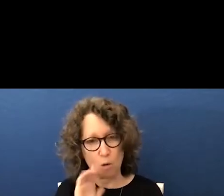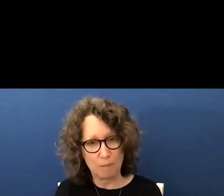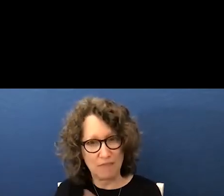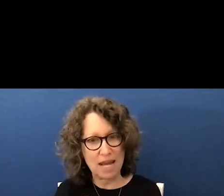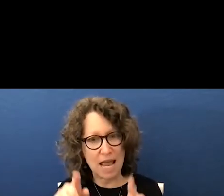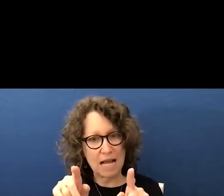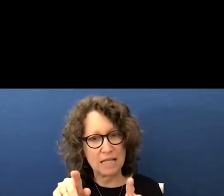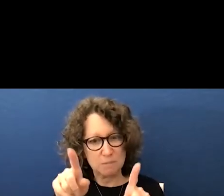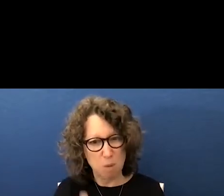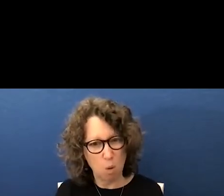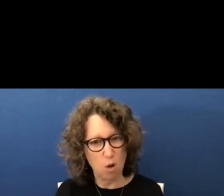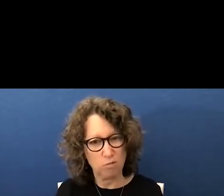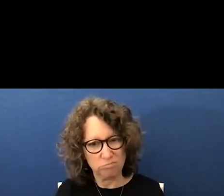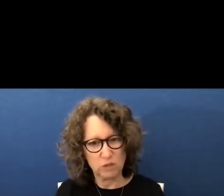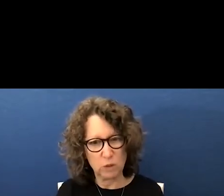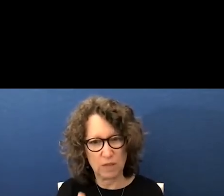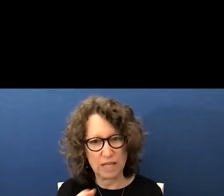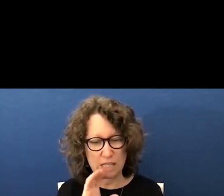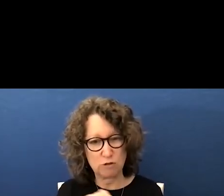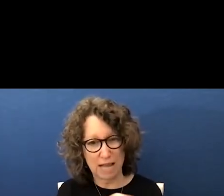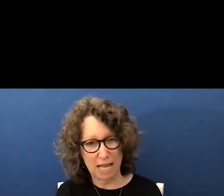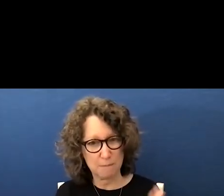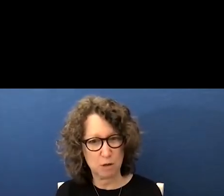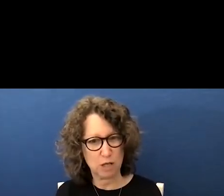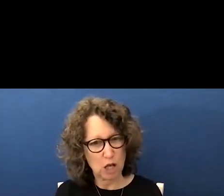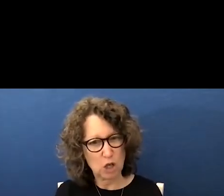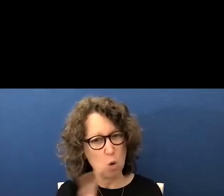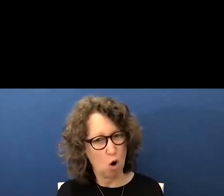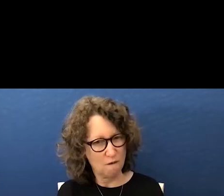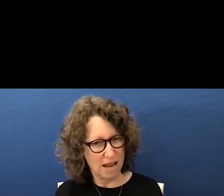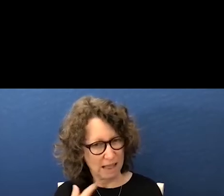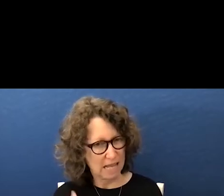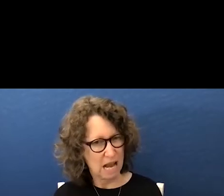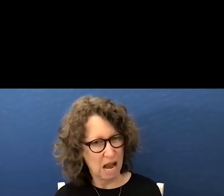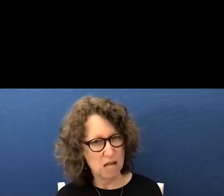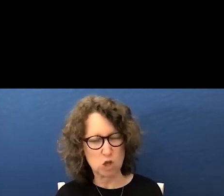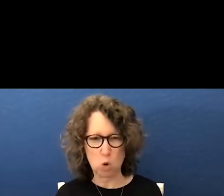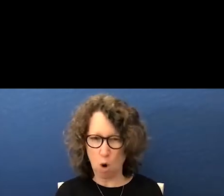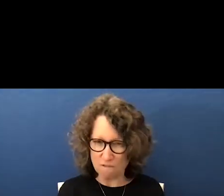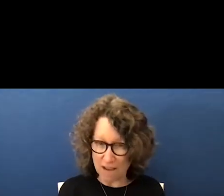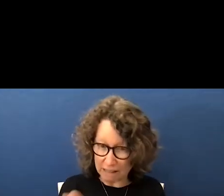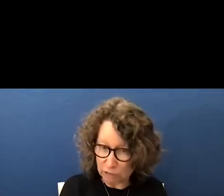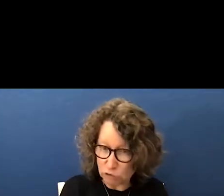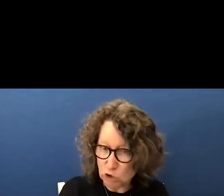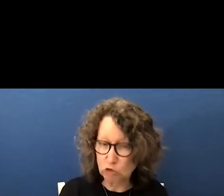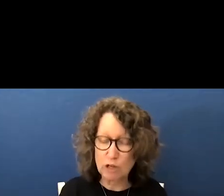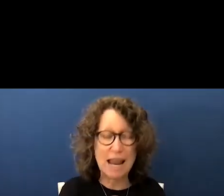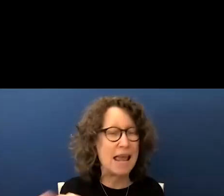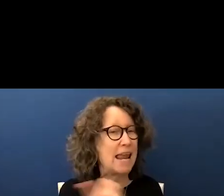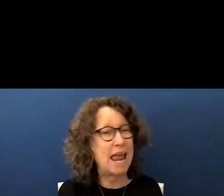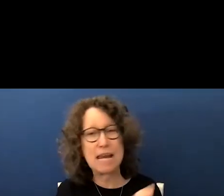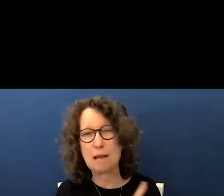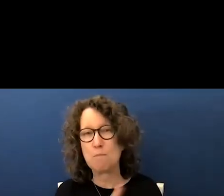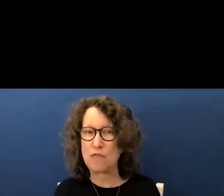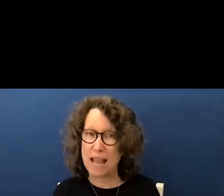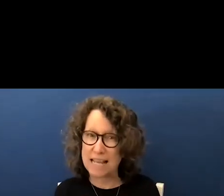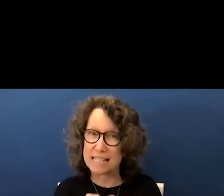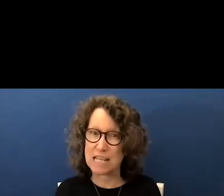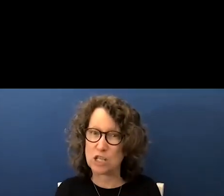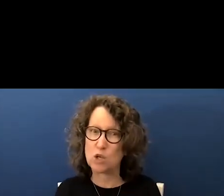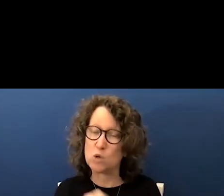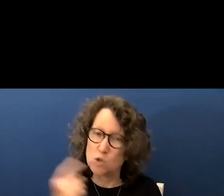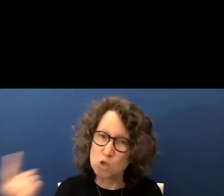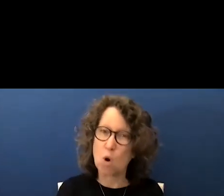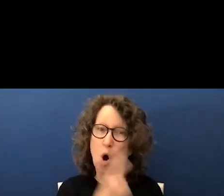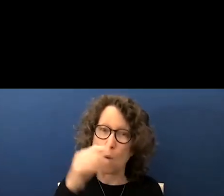poll that needs to go out to the district and community you are feeling us you are feeling the kids and any board that continues to unanimously